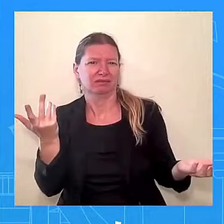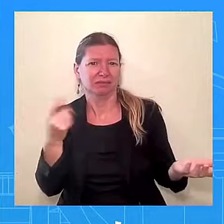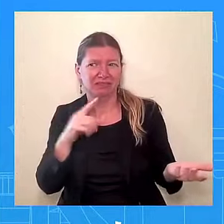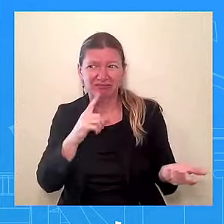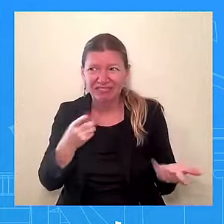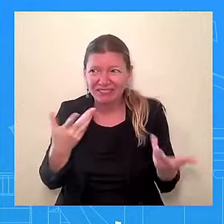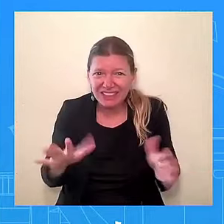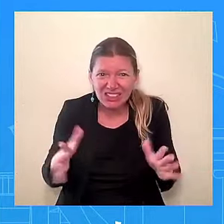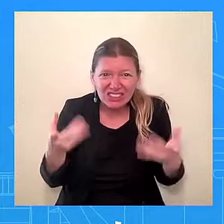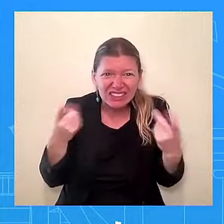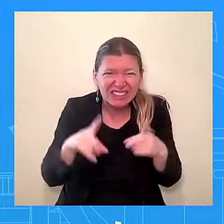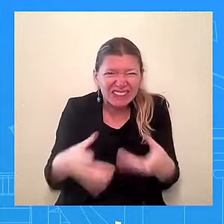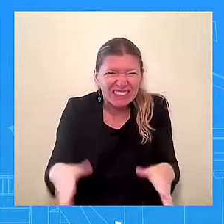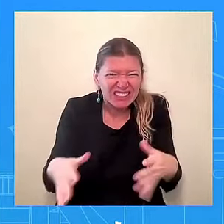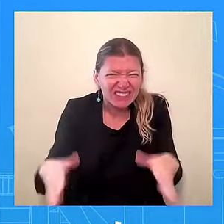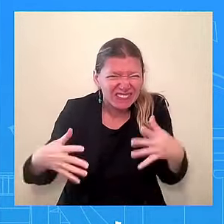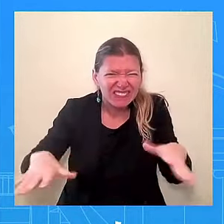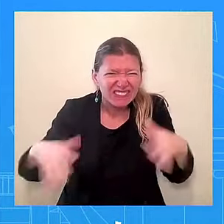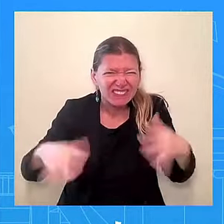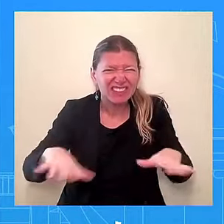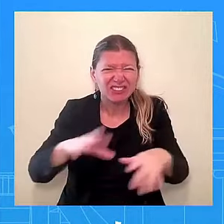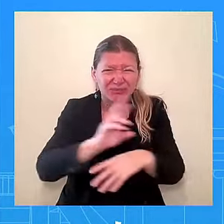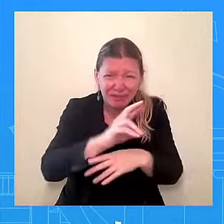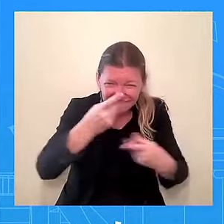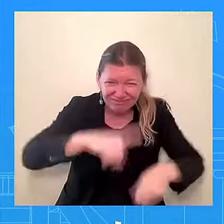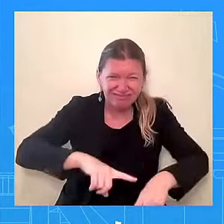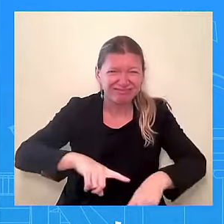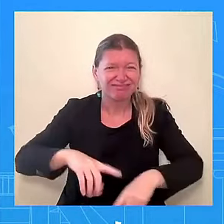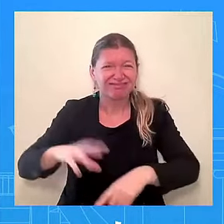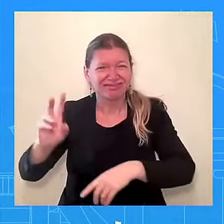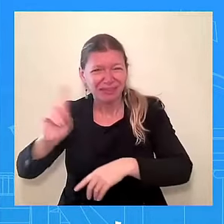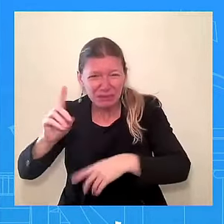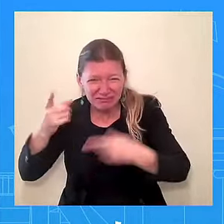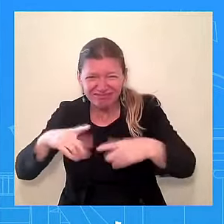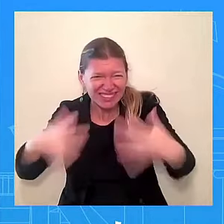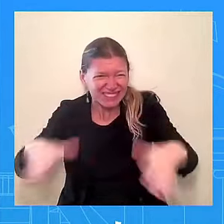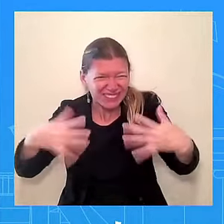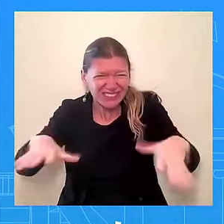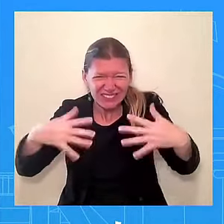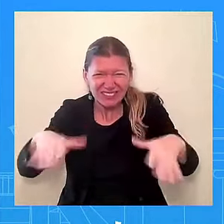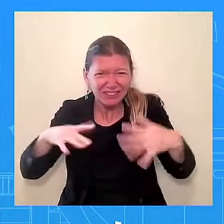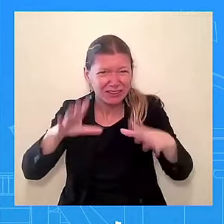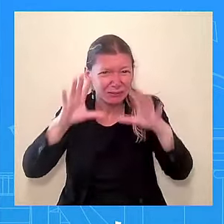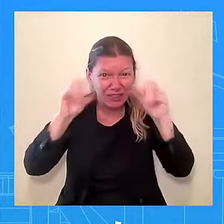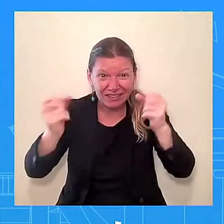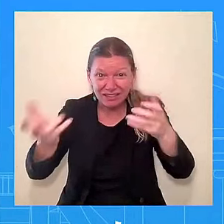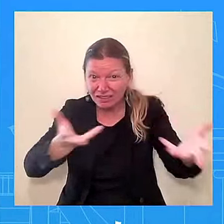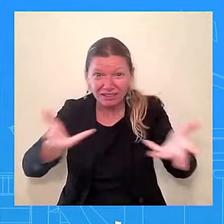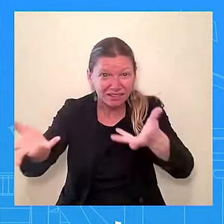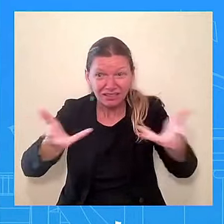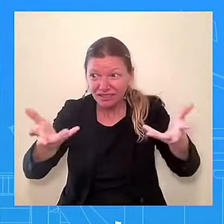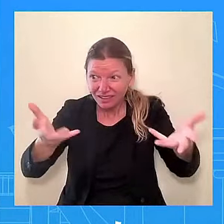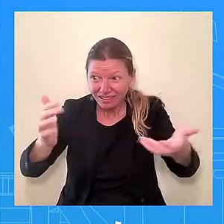when people told him that that wouldn't be possible. And the former president got in the way.